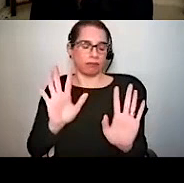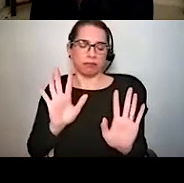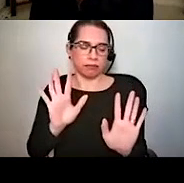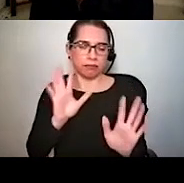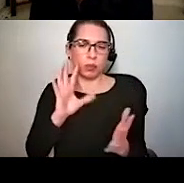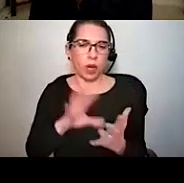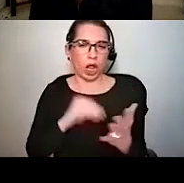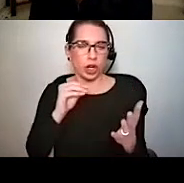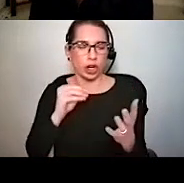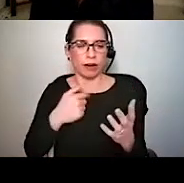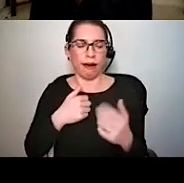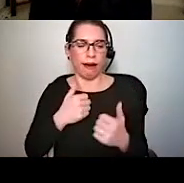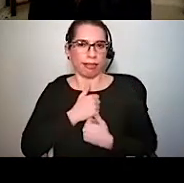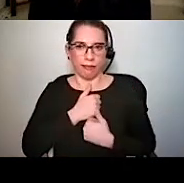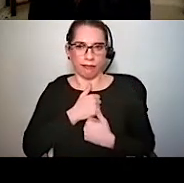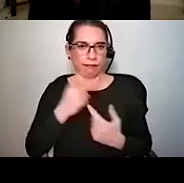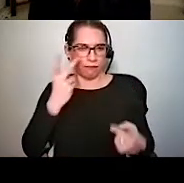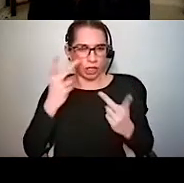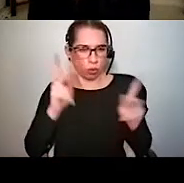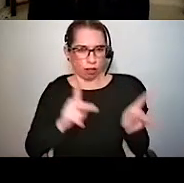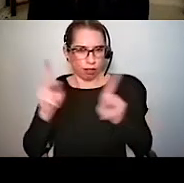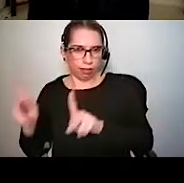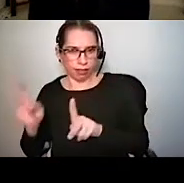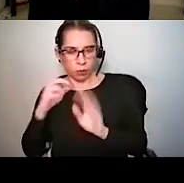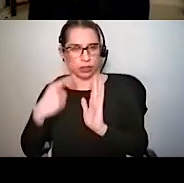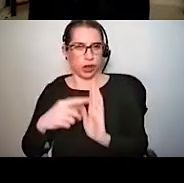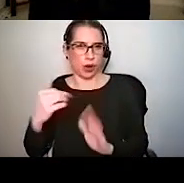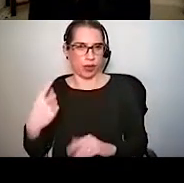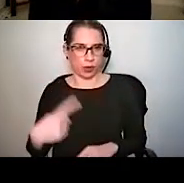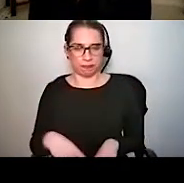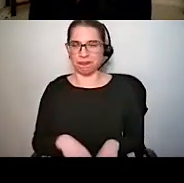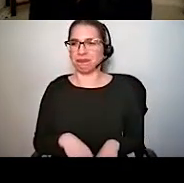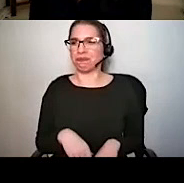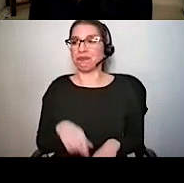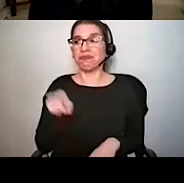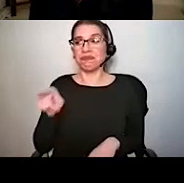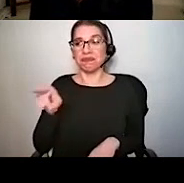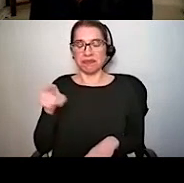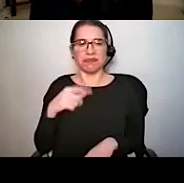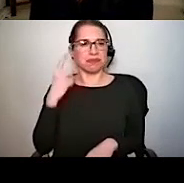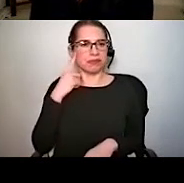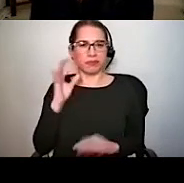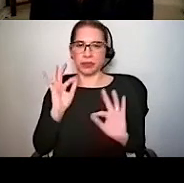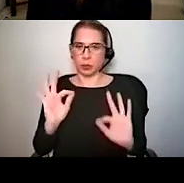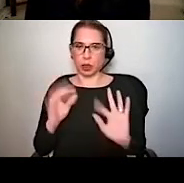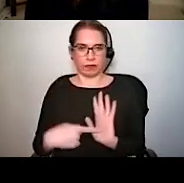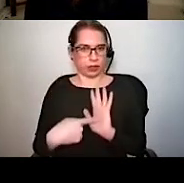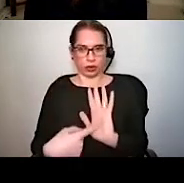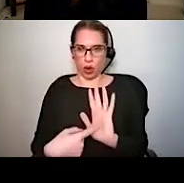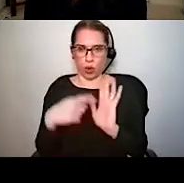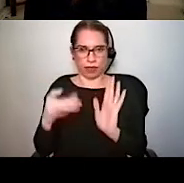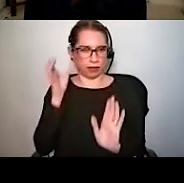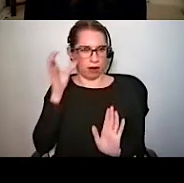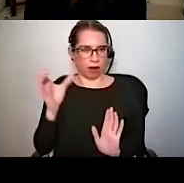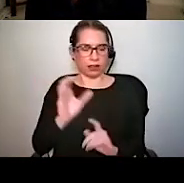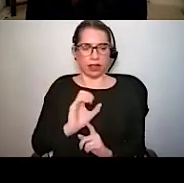talk that I love visual analogies. And so here's another. This is one that I find works really well for this concept of signals